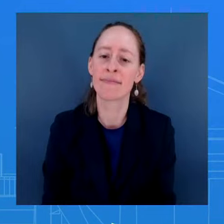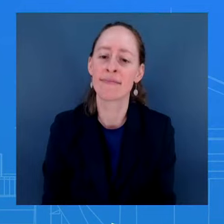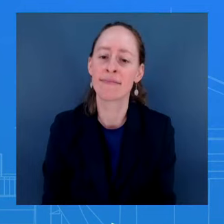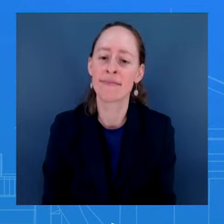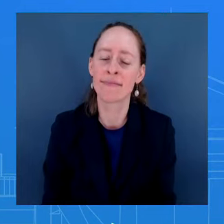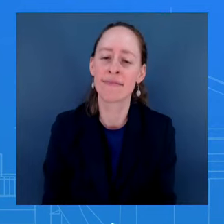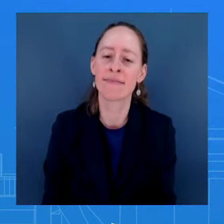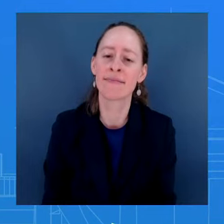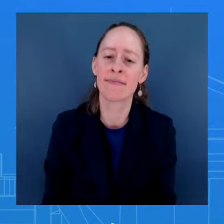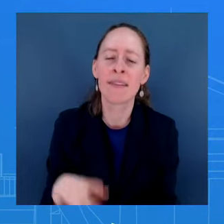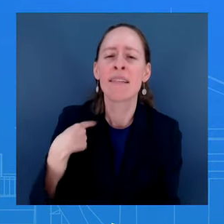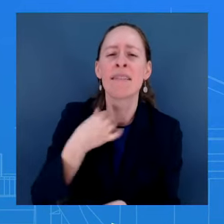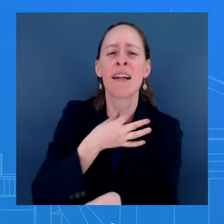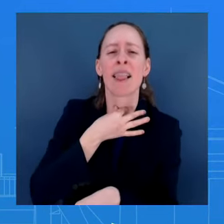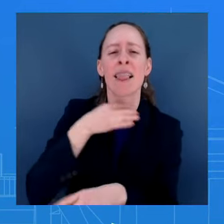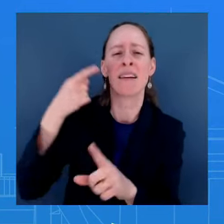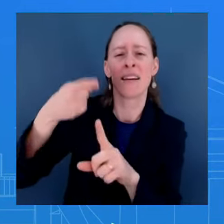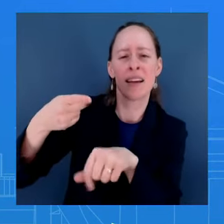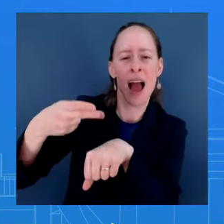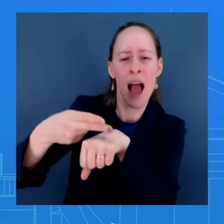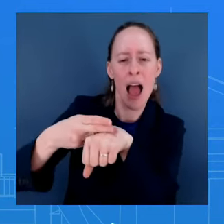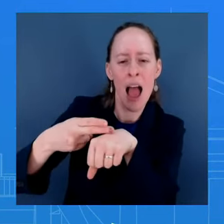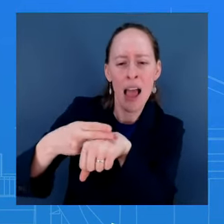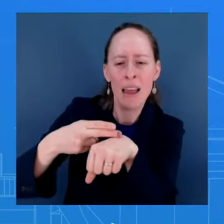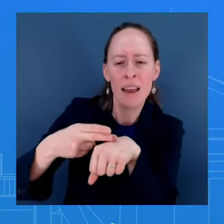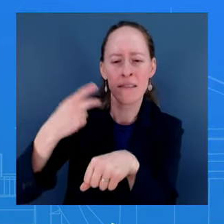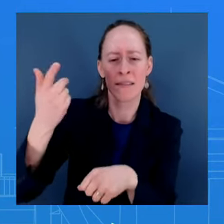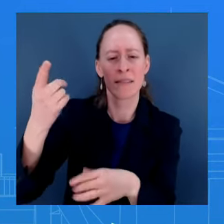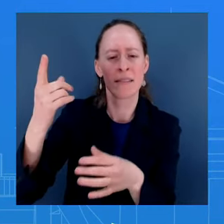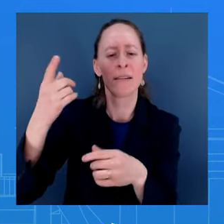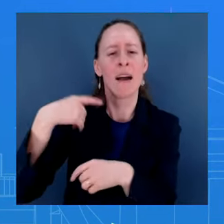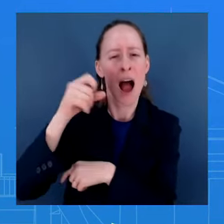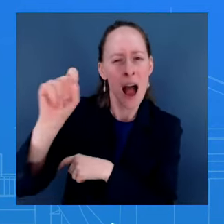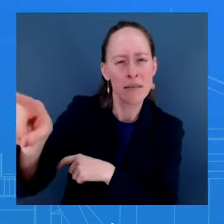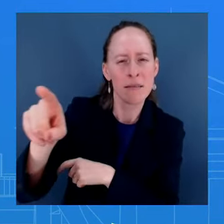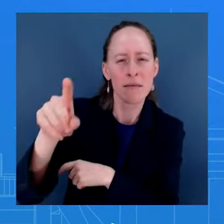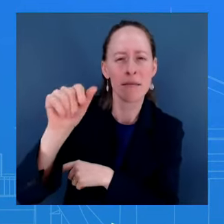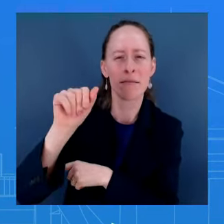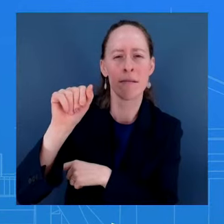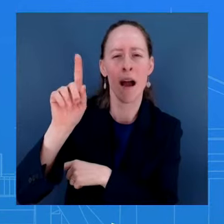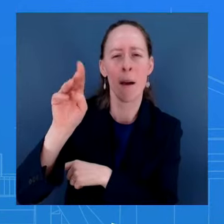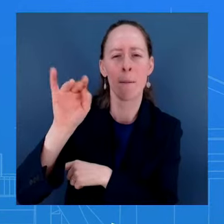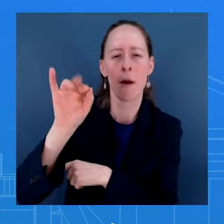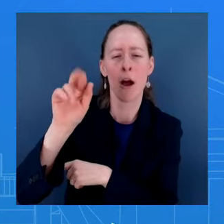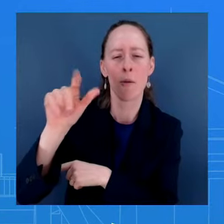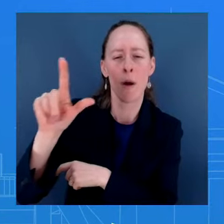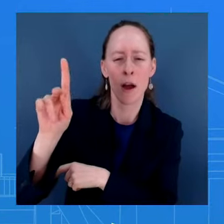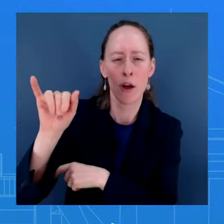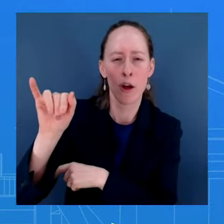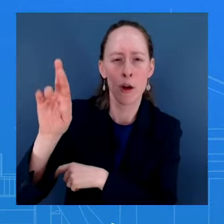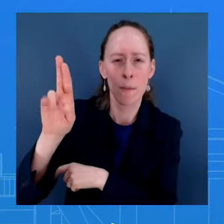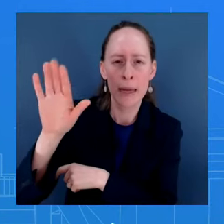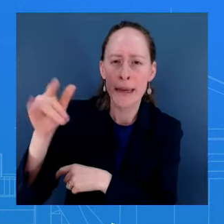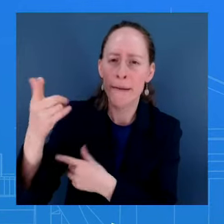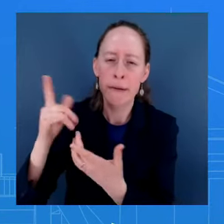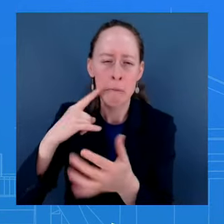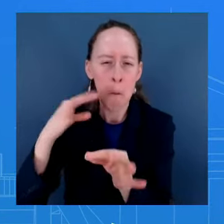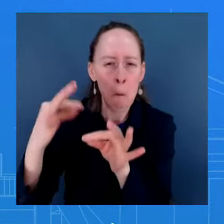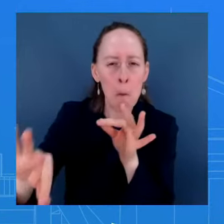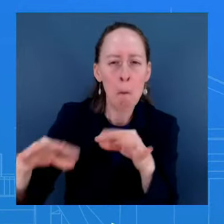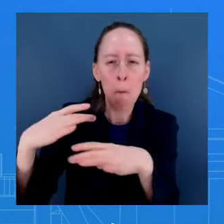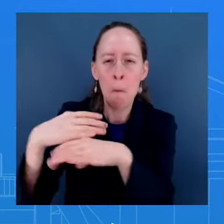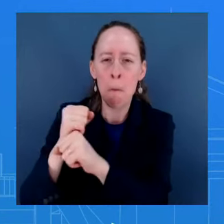there was, you know, money being held up when it comes to this multinational security force, that